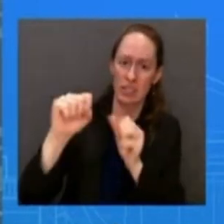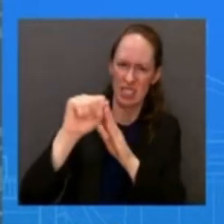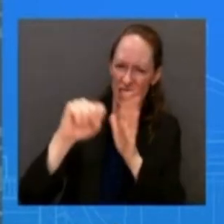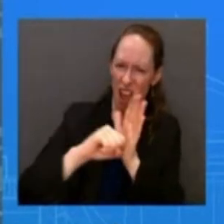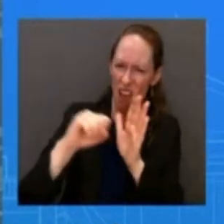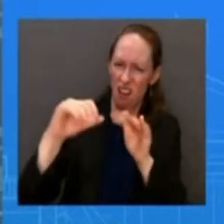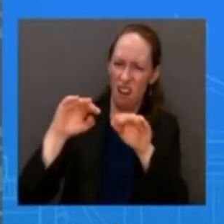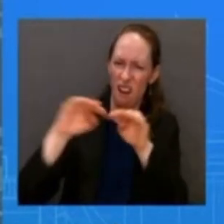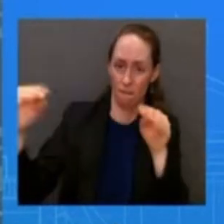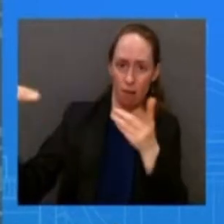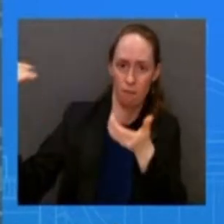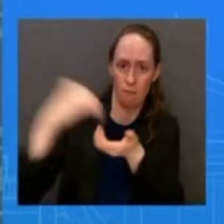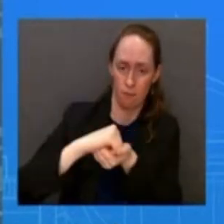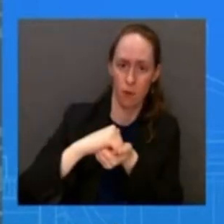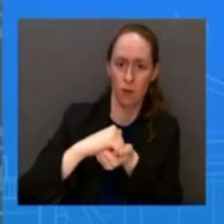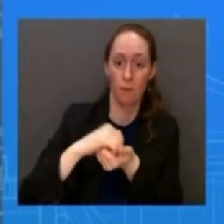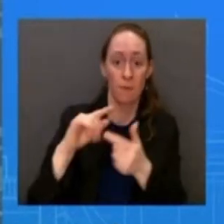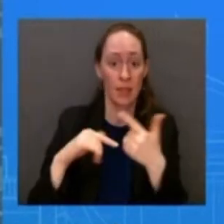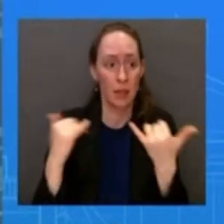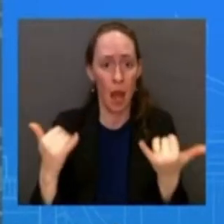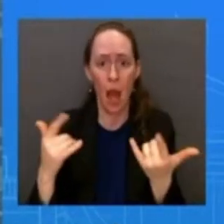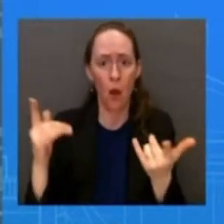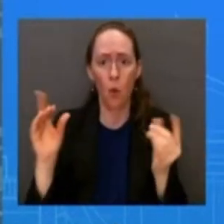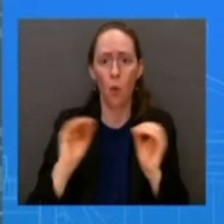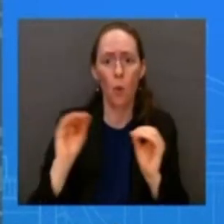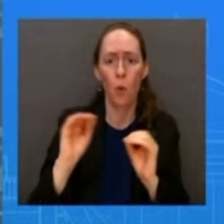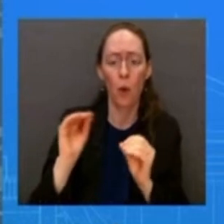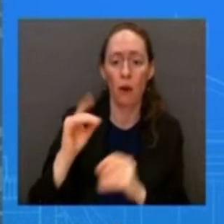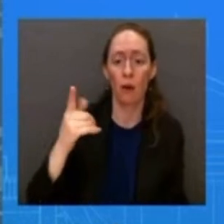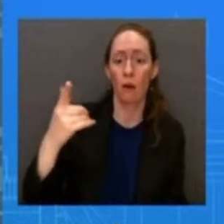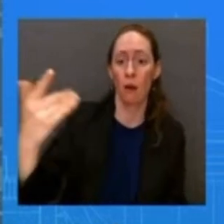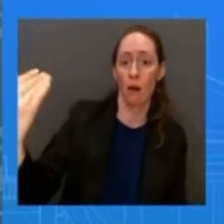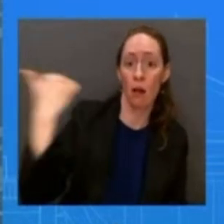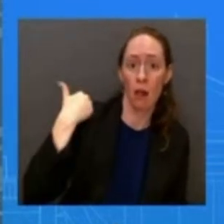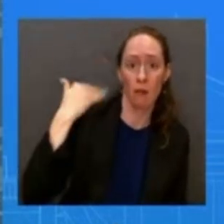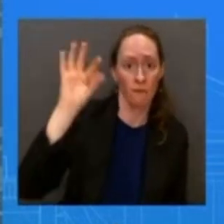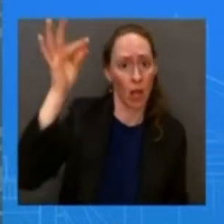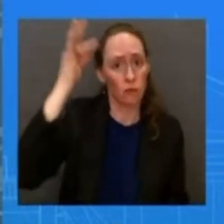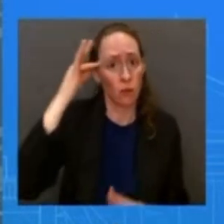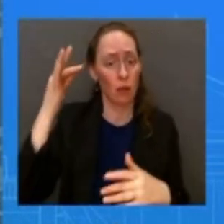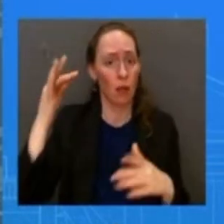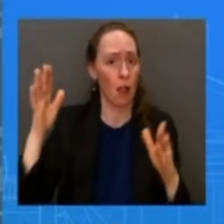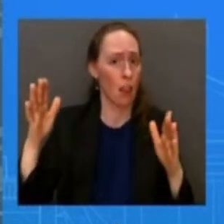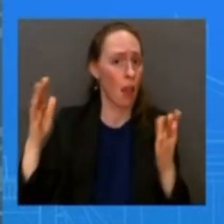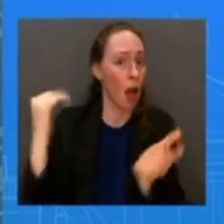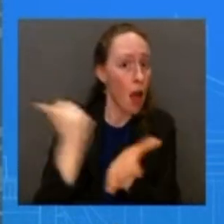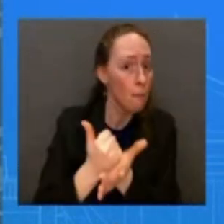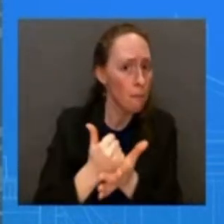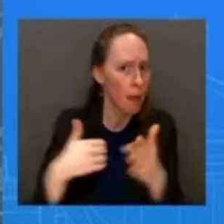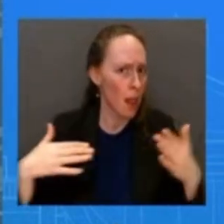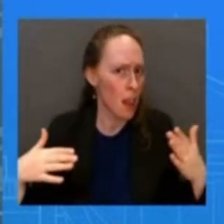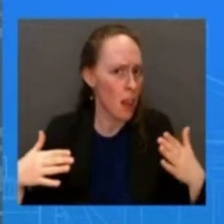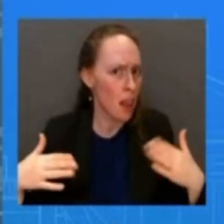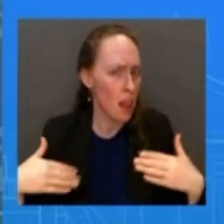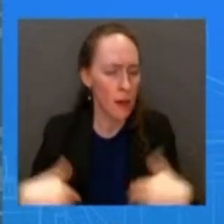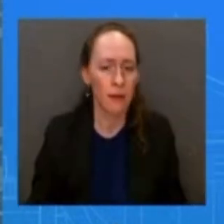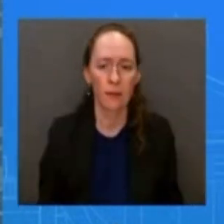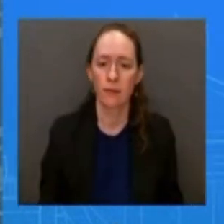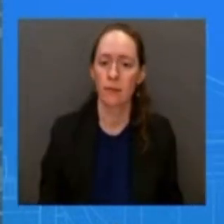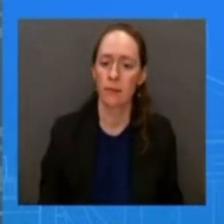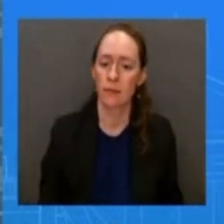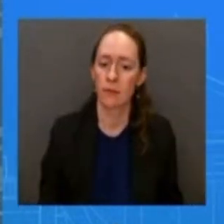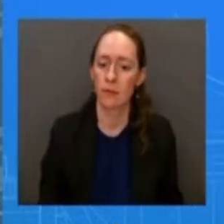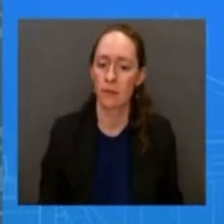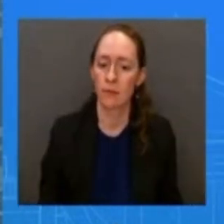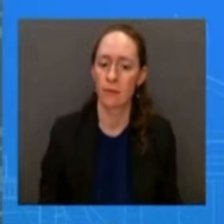federal assistance from fema so i can let you know that piece okay um go ahead okay erin right